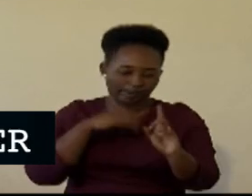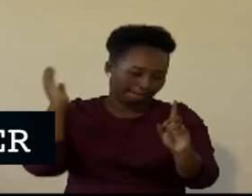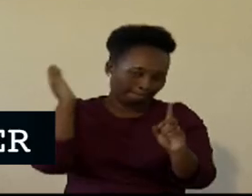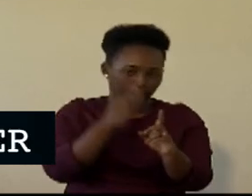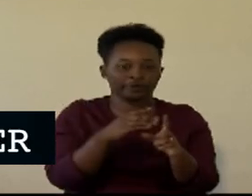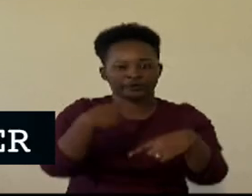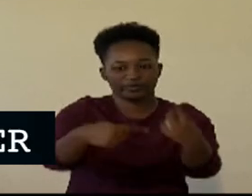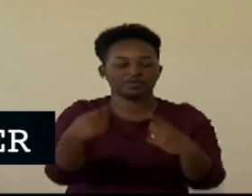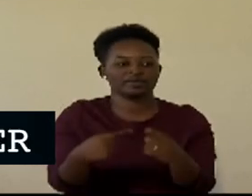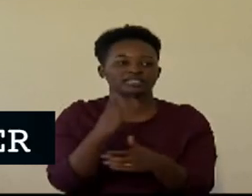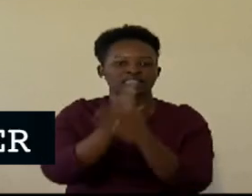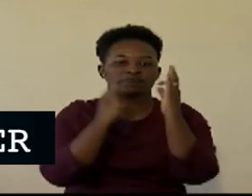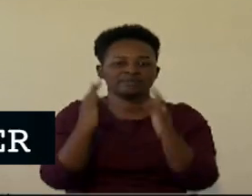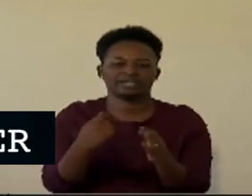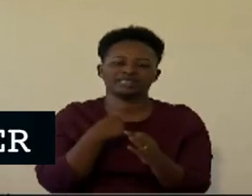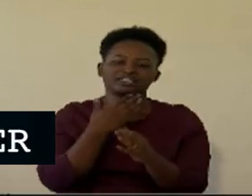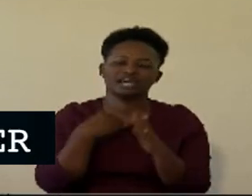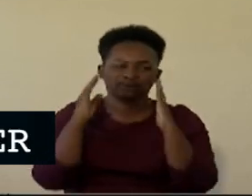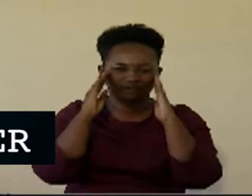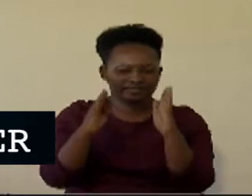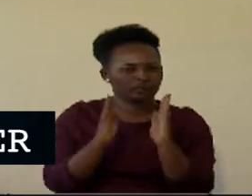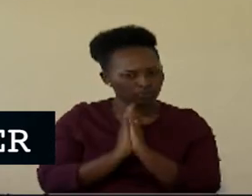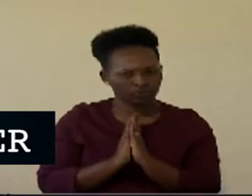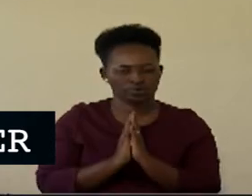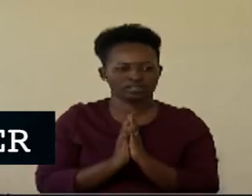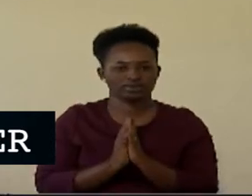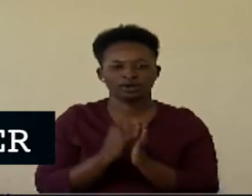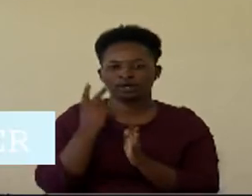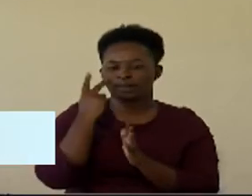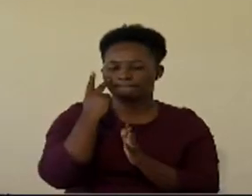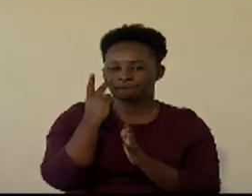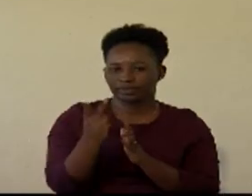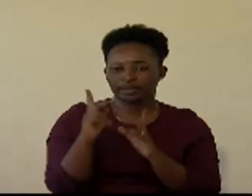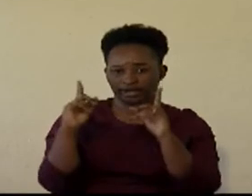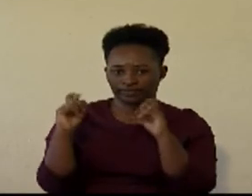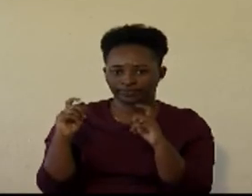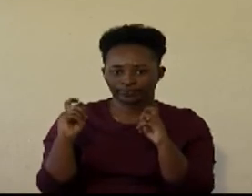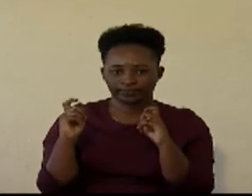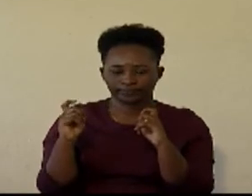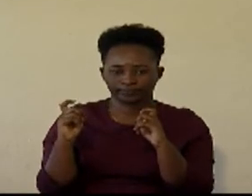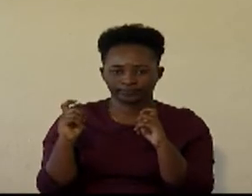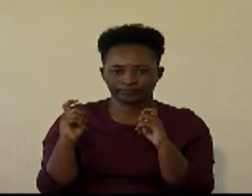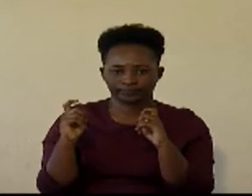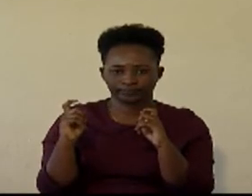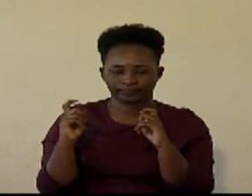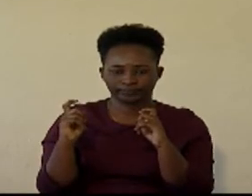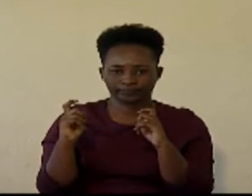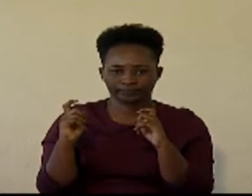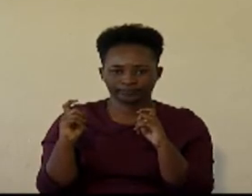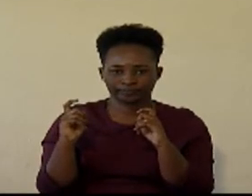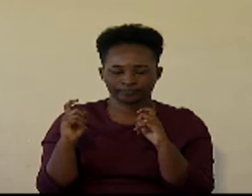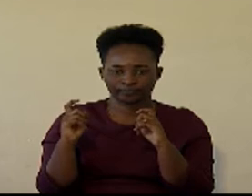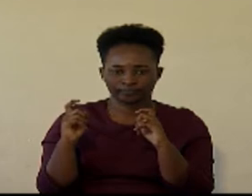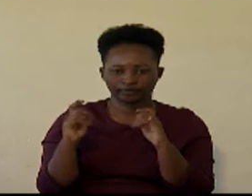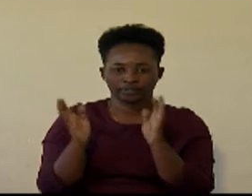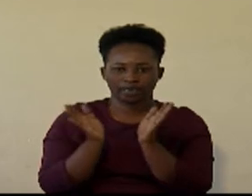there's something I want you to focus on very carefully. Look at the image on the top right and